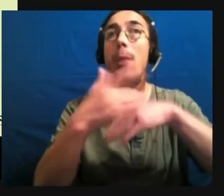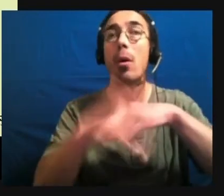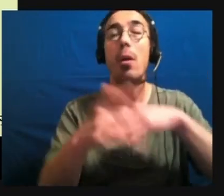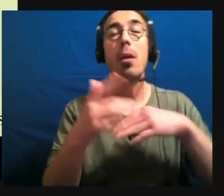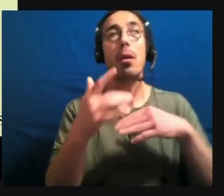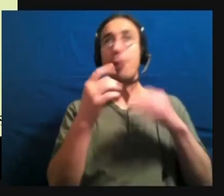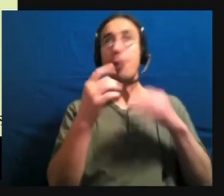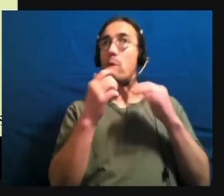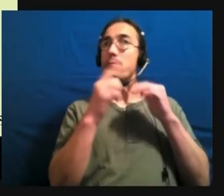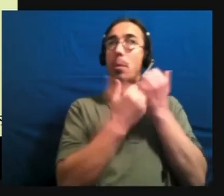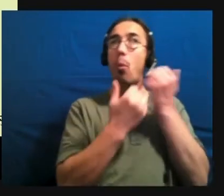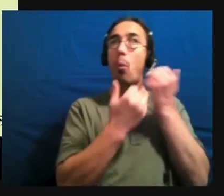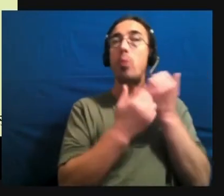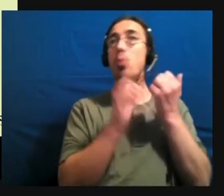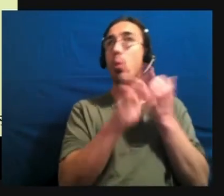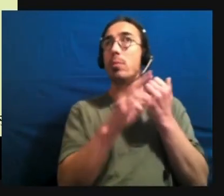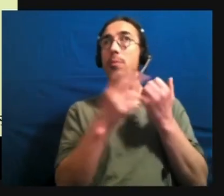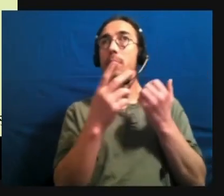um,